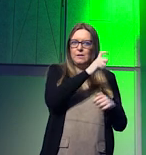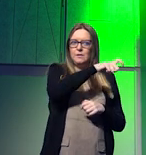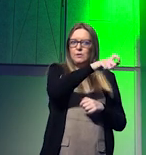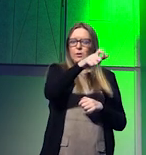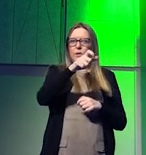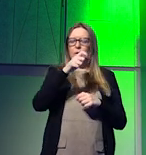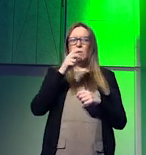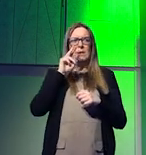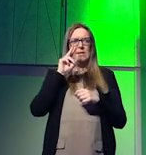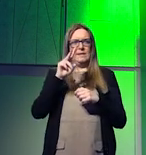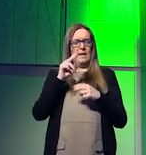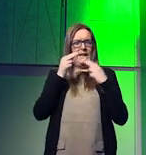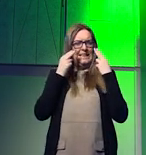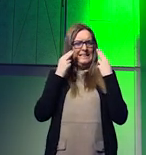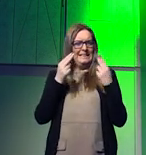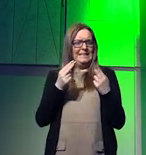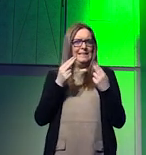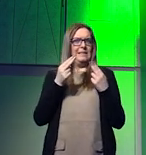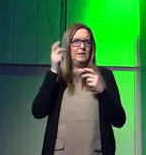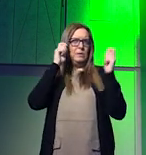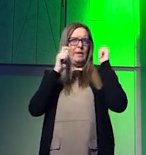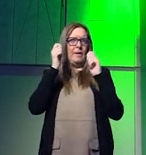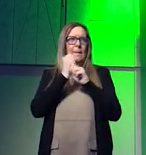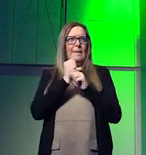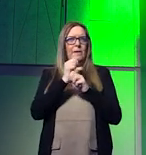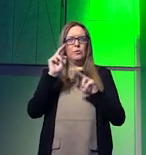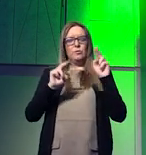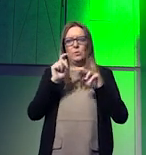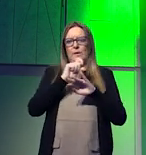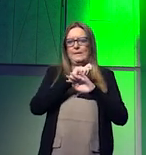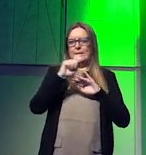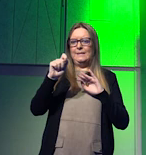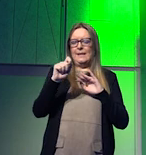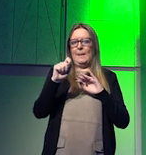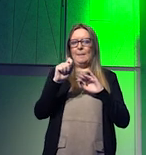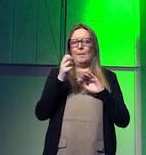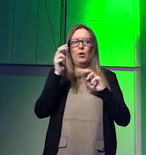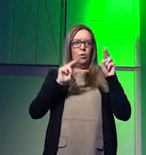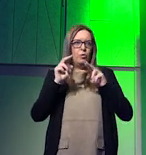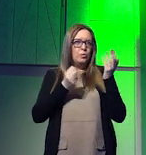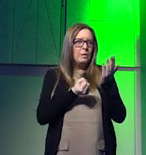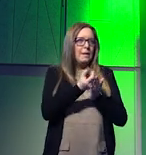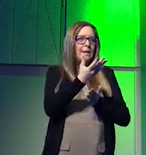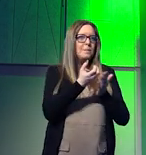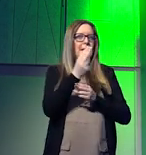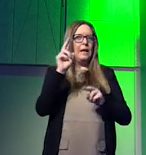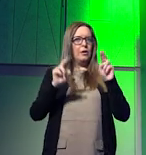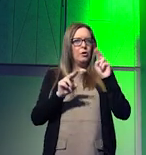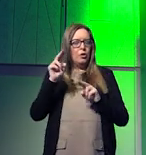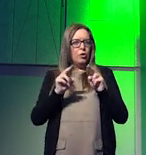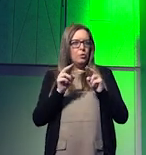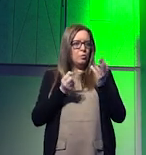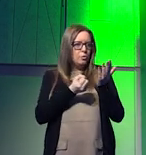may be a need to try and come up with a new type of paradigm an explanation or narrative to try and sort of connect the dots